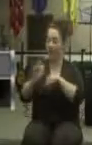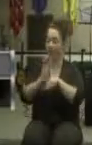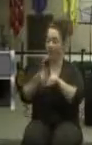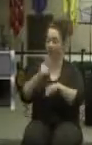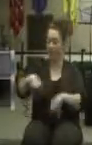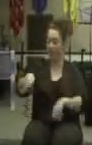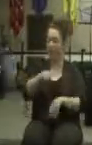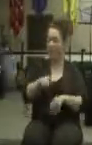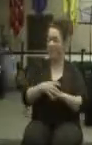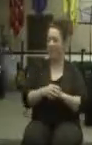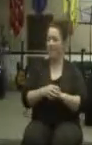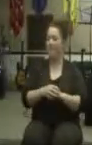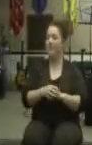that's available to us. available